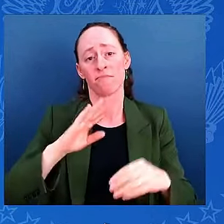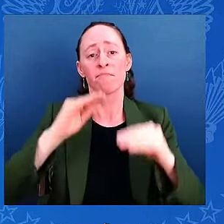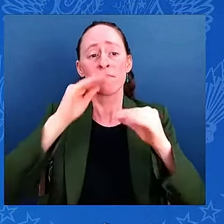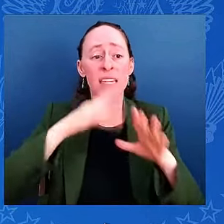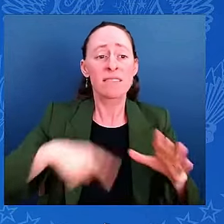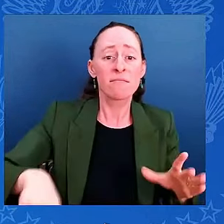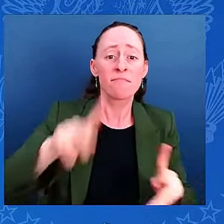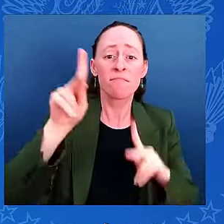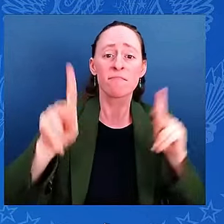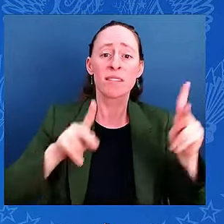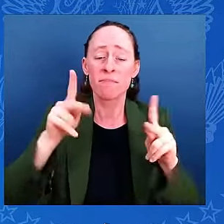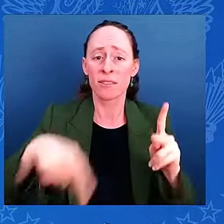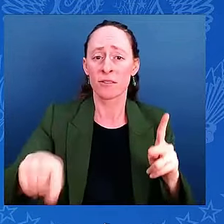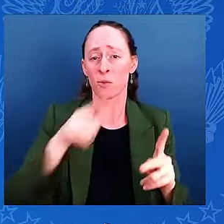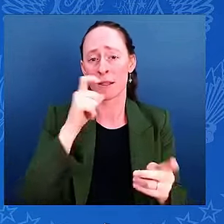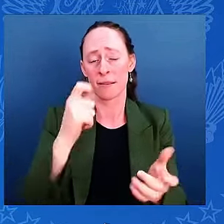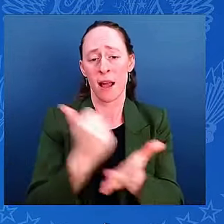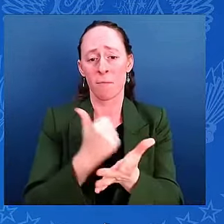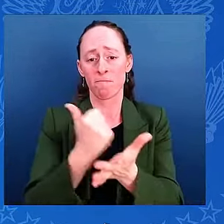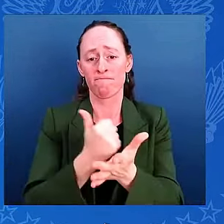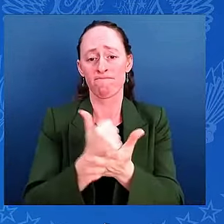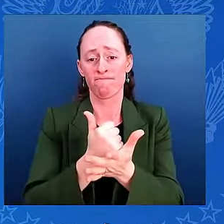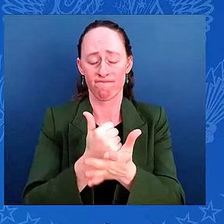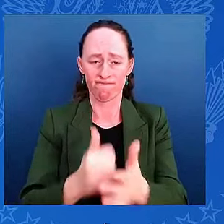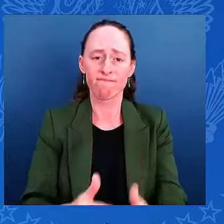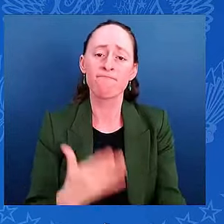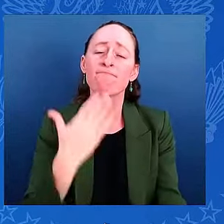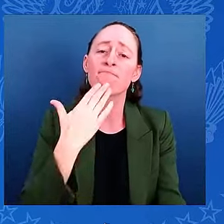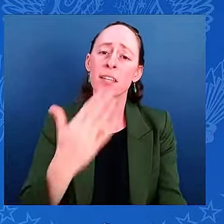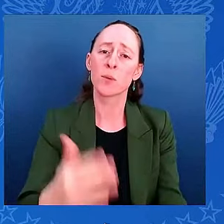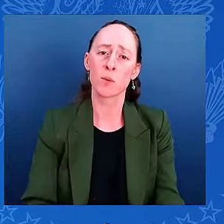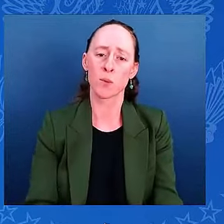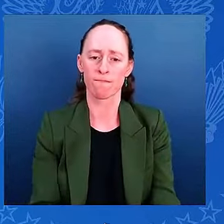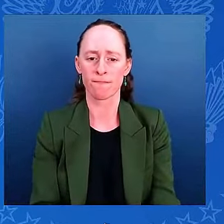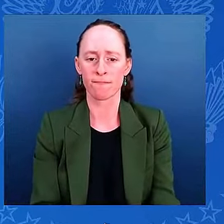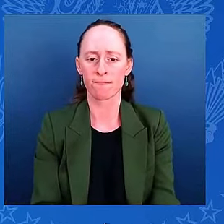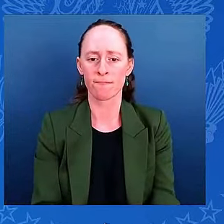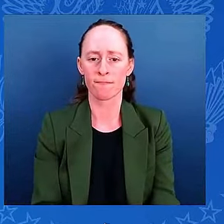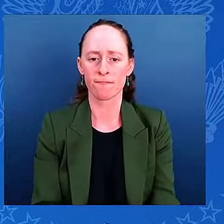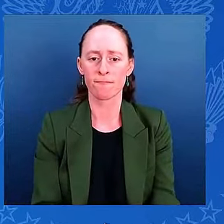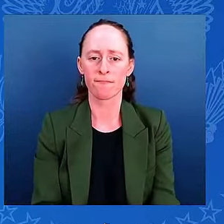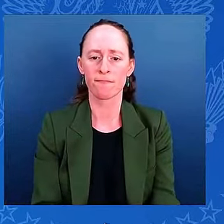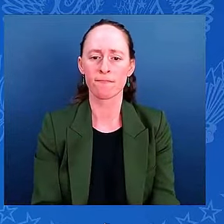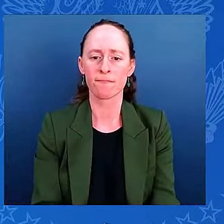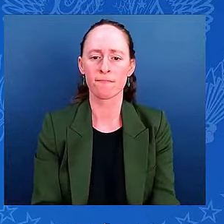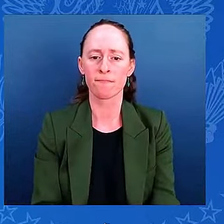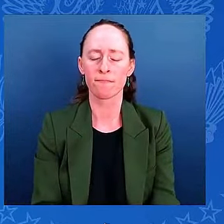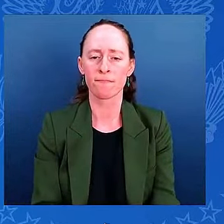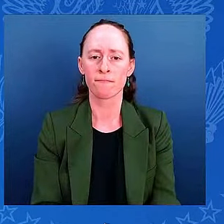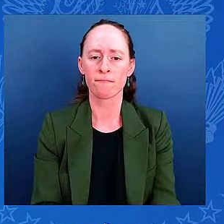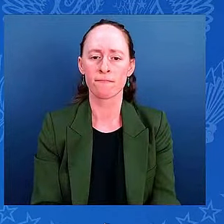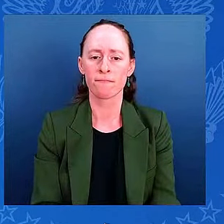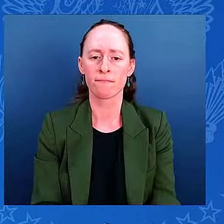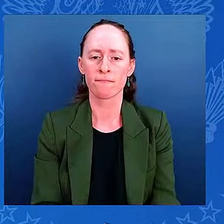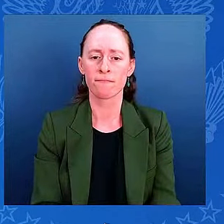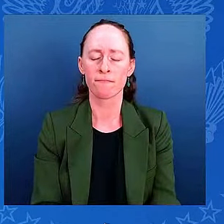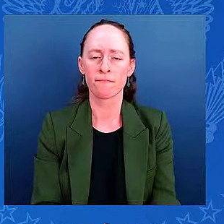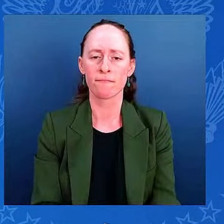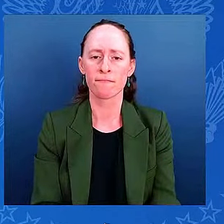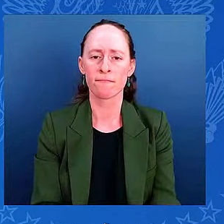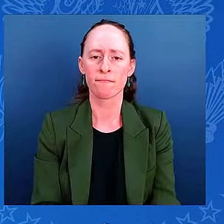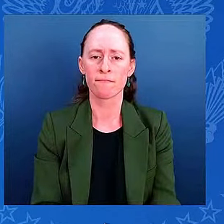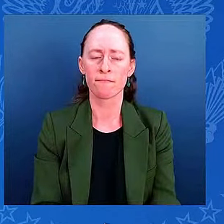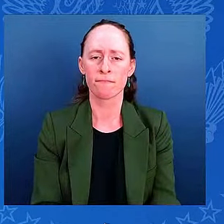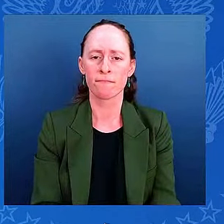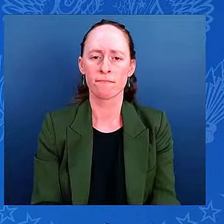Why do you think Trump is spreading misinformation? Why do you think Trump and President Trump has sent testing kits to